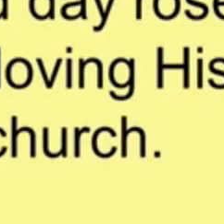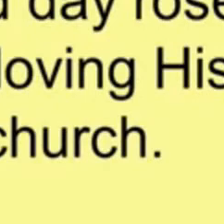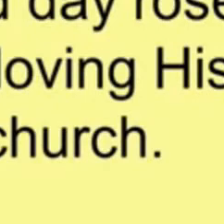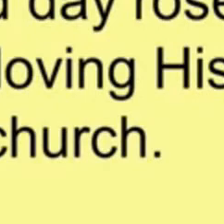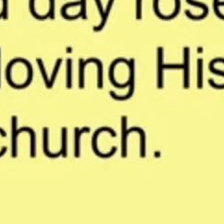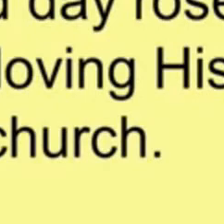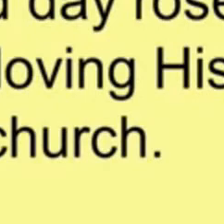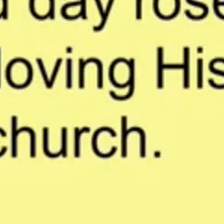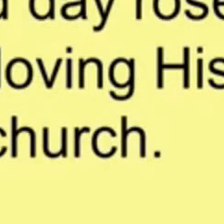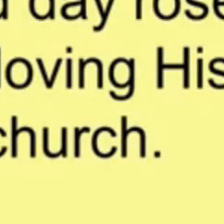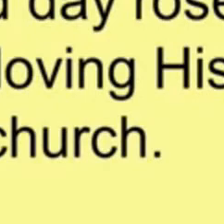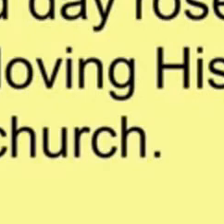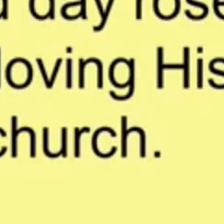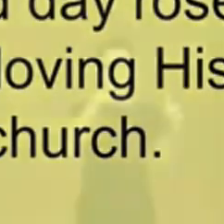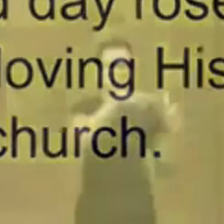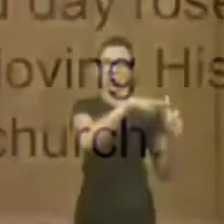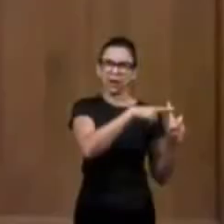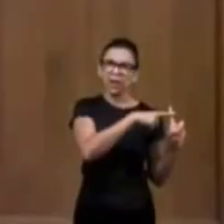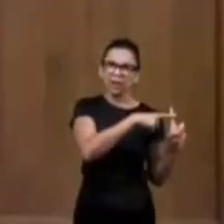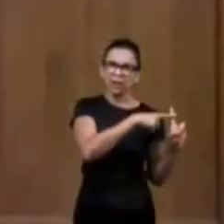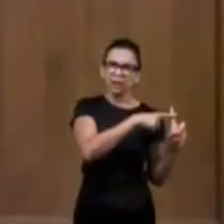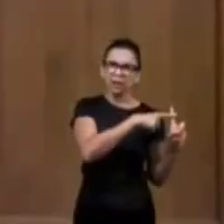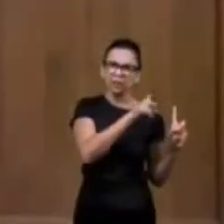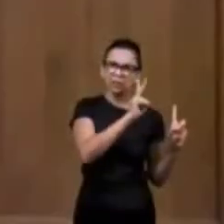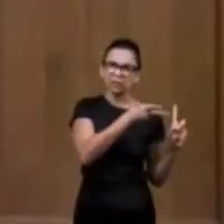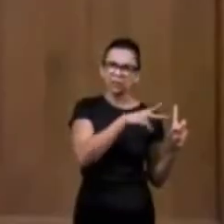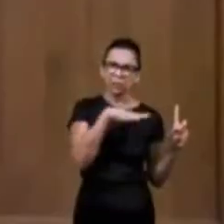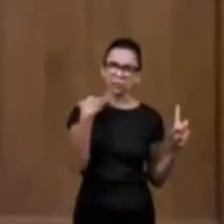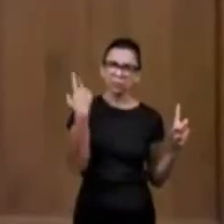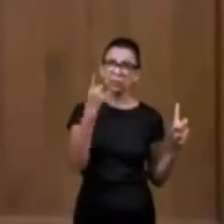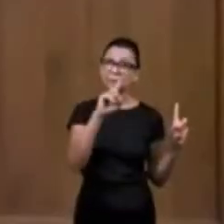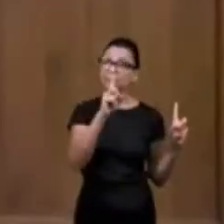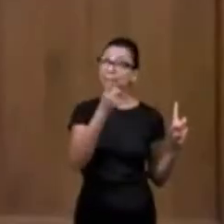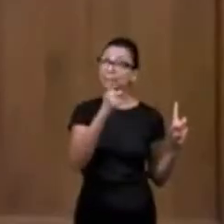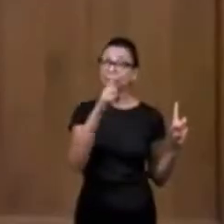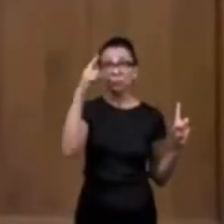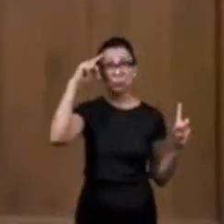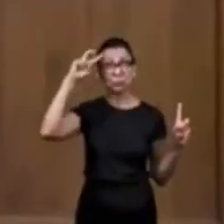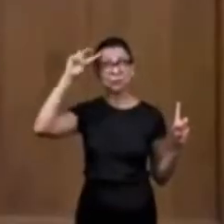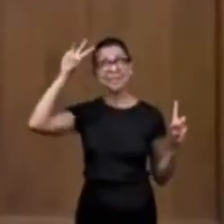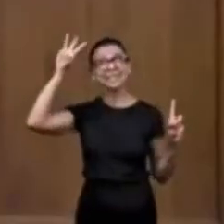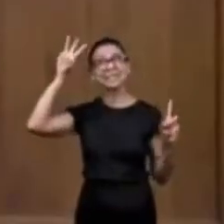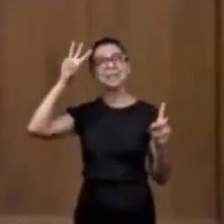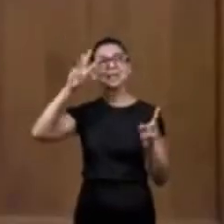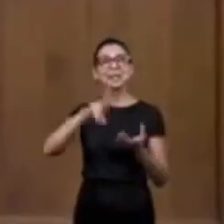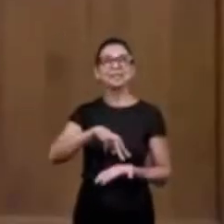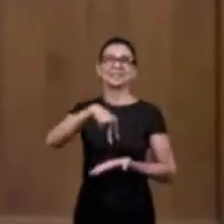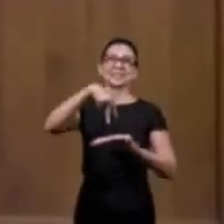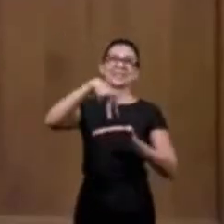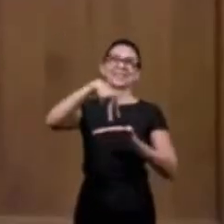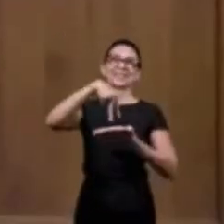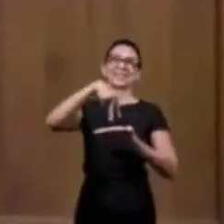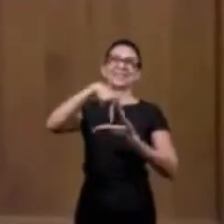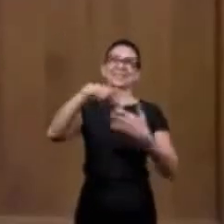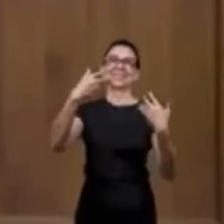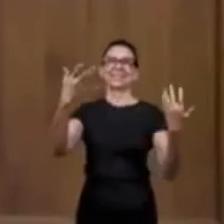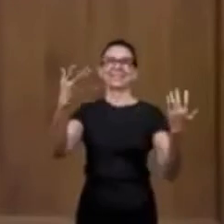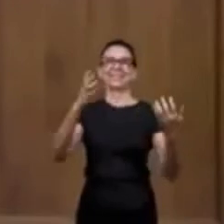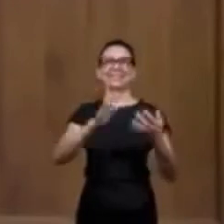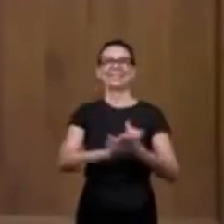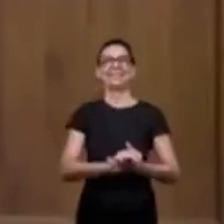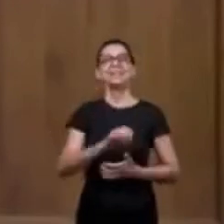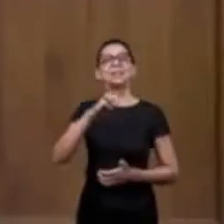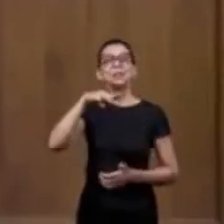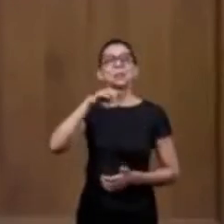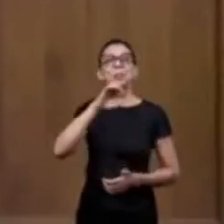resurrected he did not stay dead he resurrected and what's sweeter than